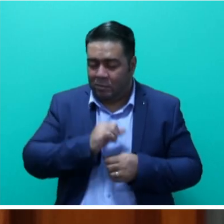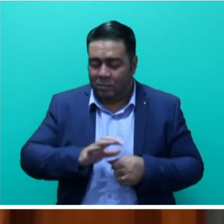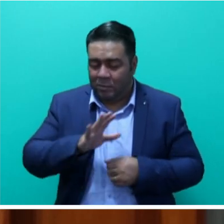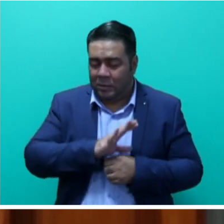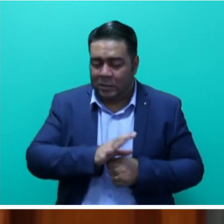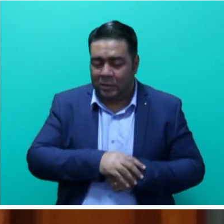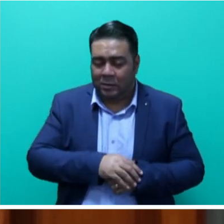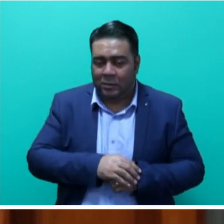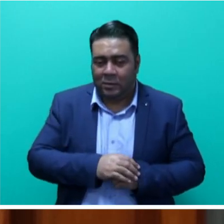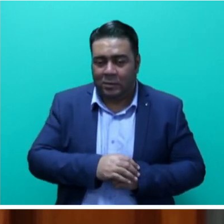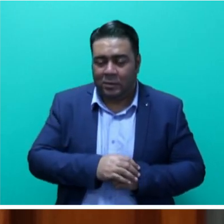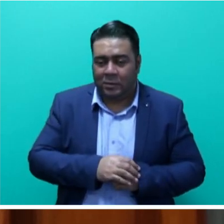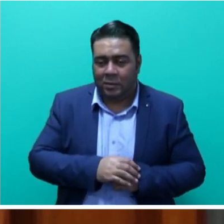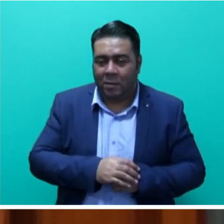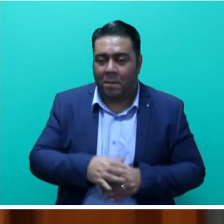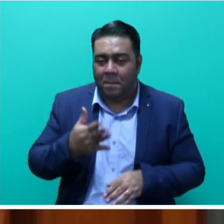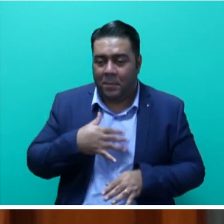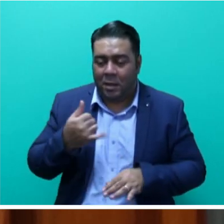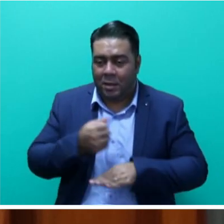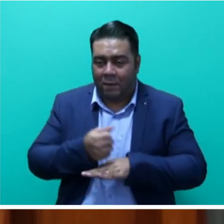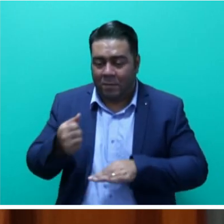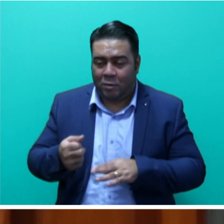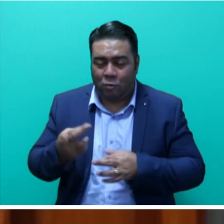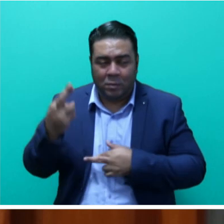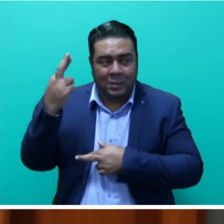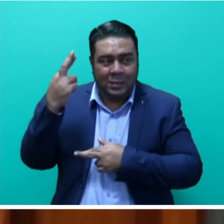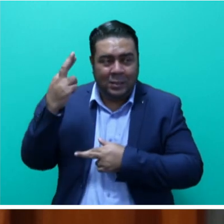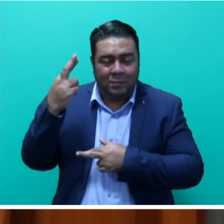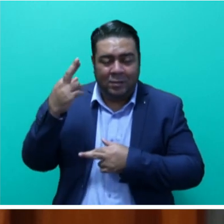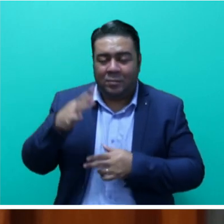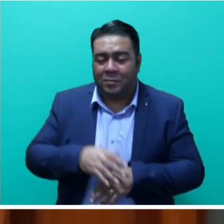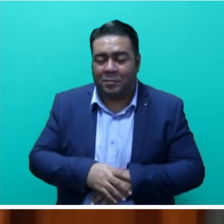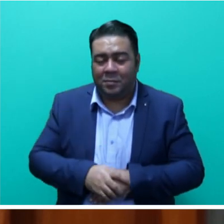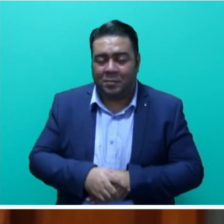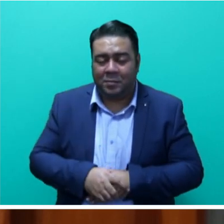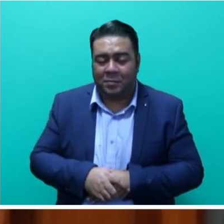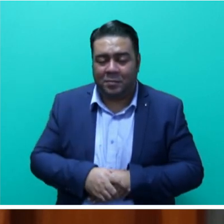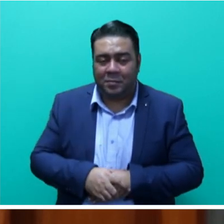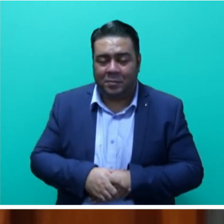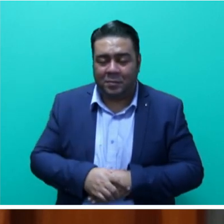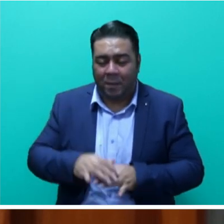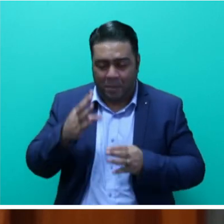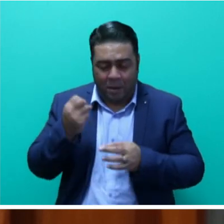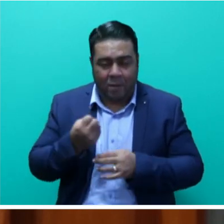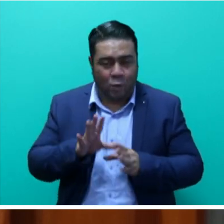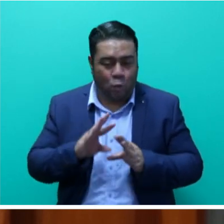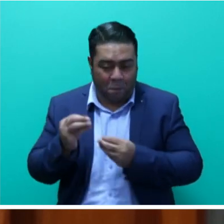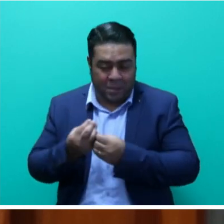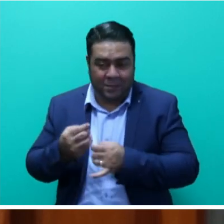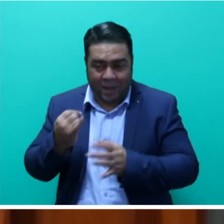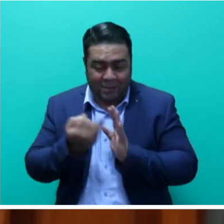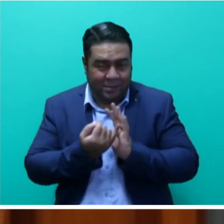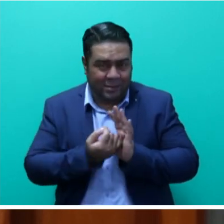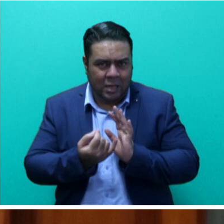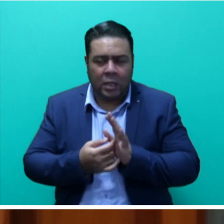statement by, there were statements by government representatives, the acceleration of a cooperative identity. Mr. Speaker, sir, the